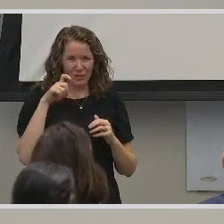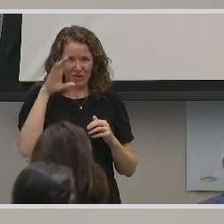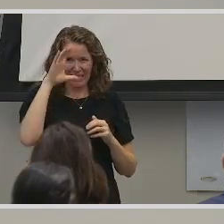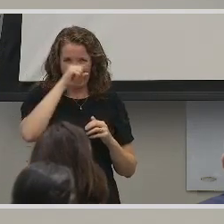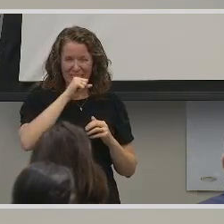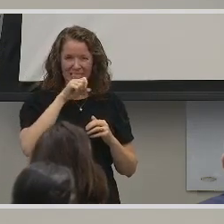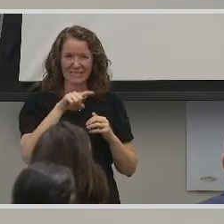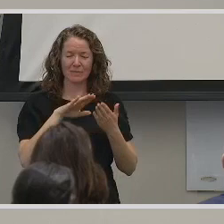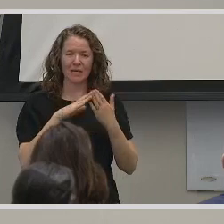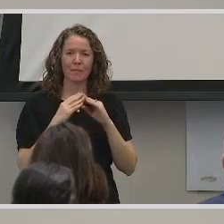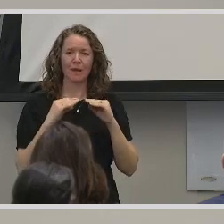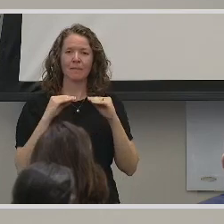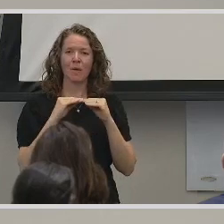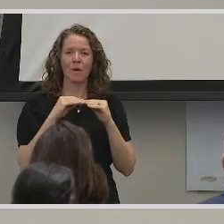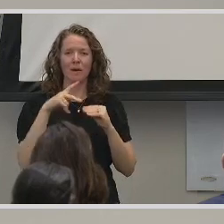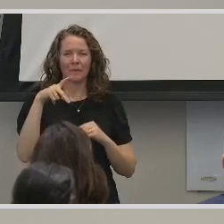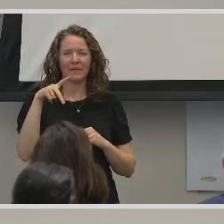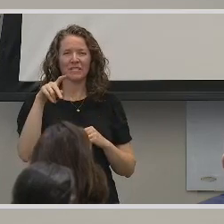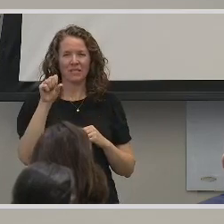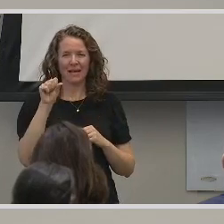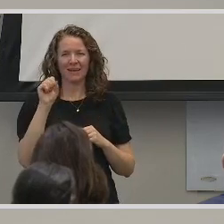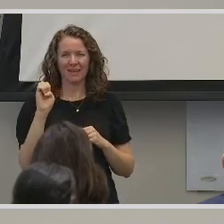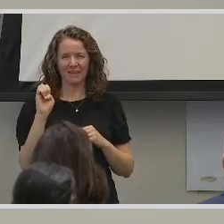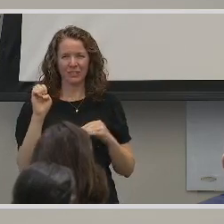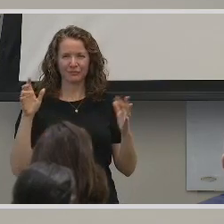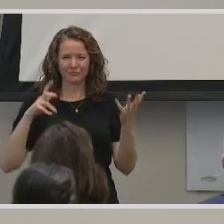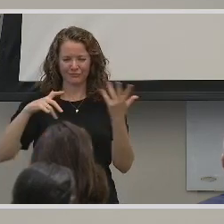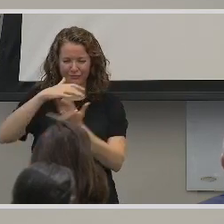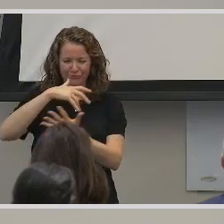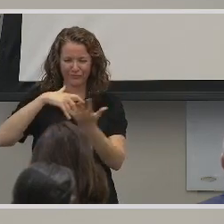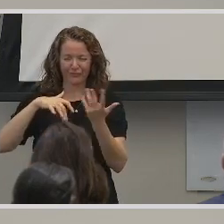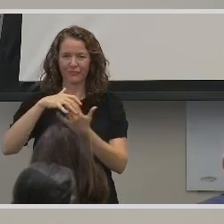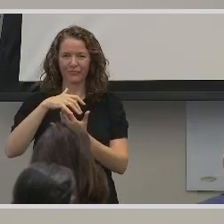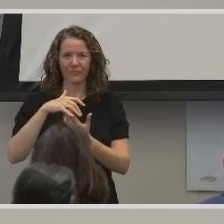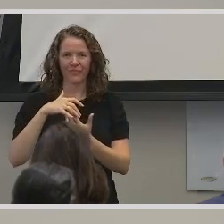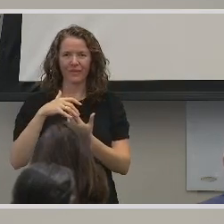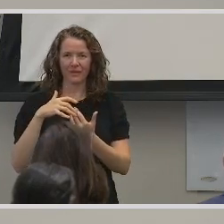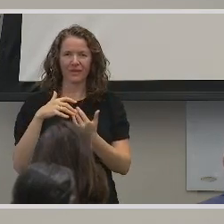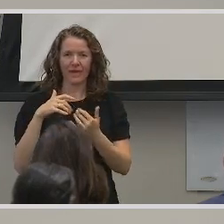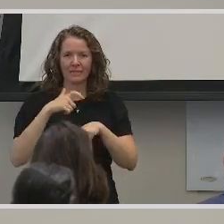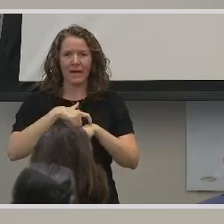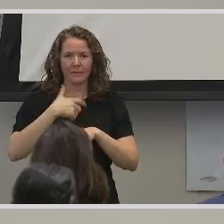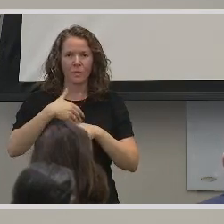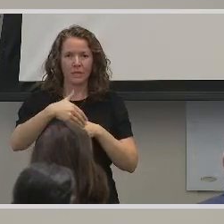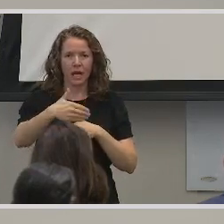becoming more Persian Signed English in a sense as time goes on.